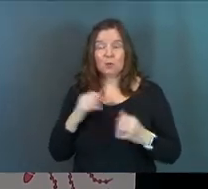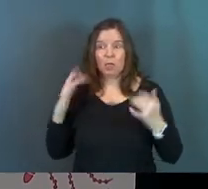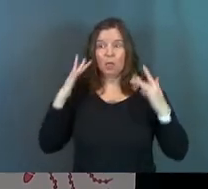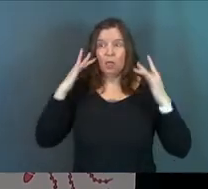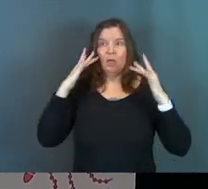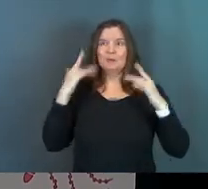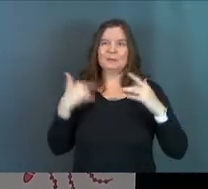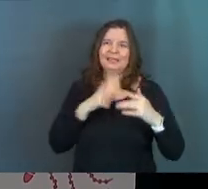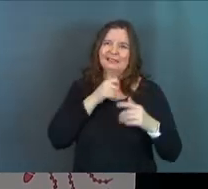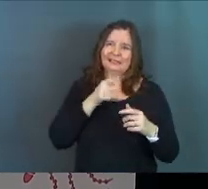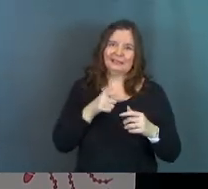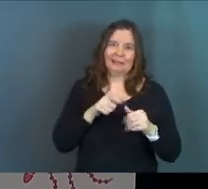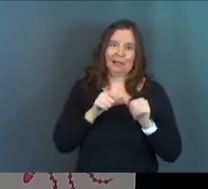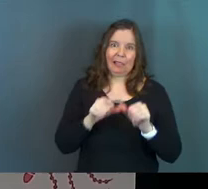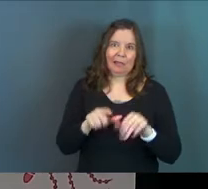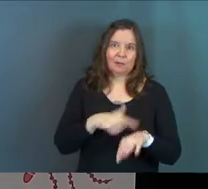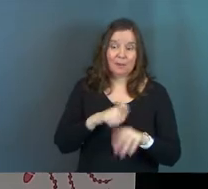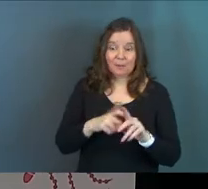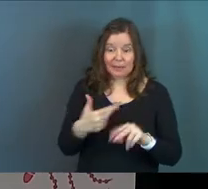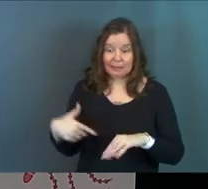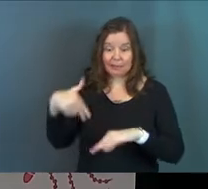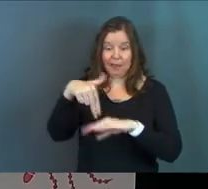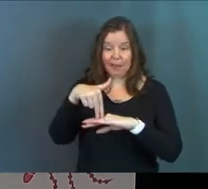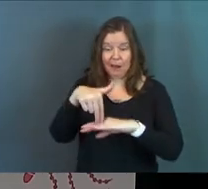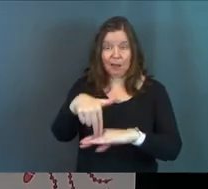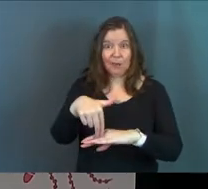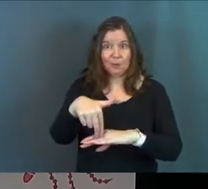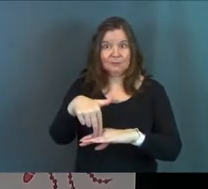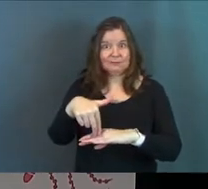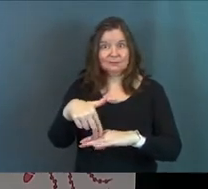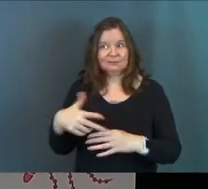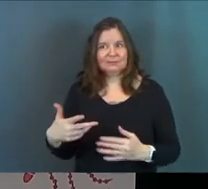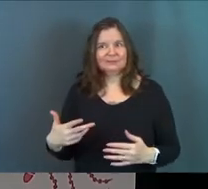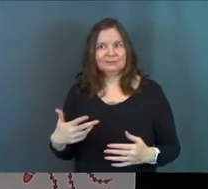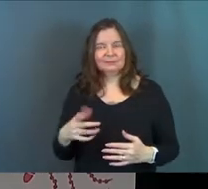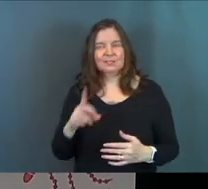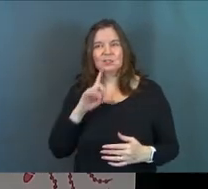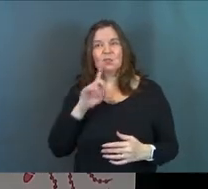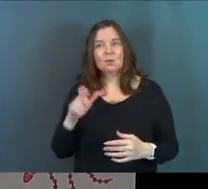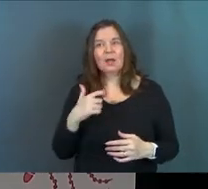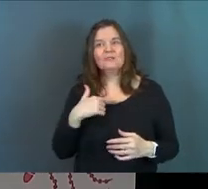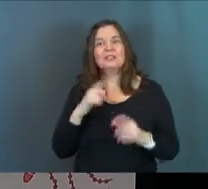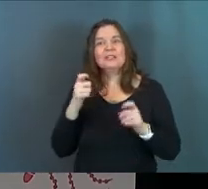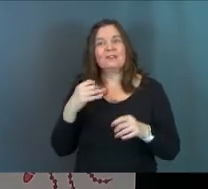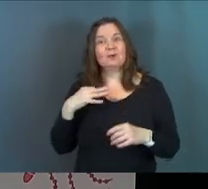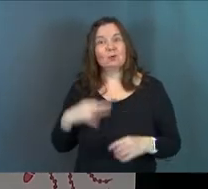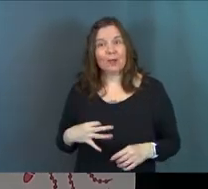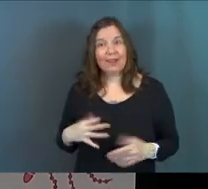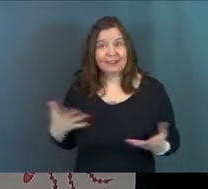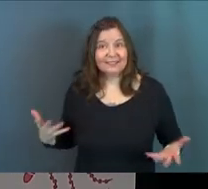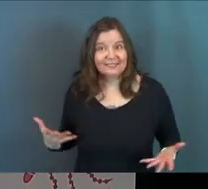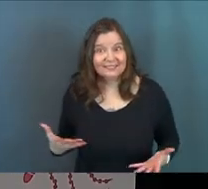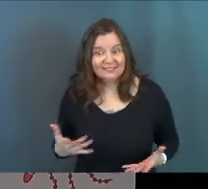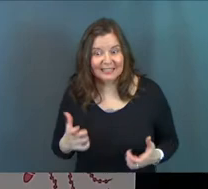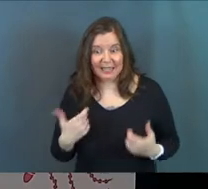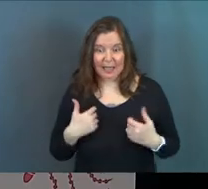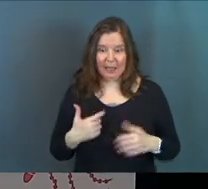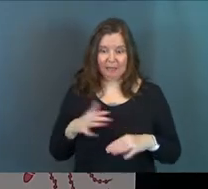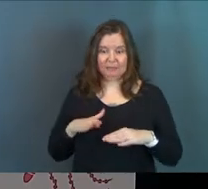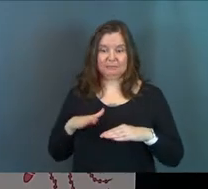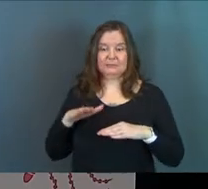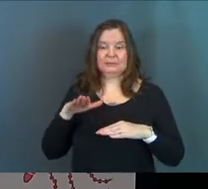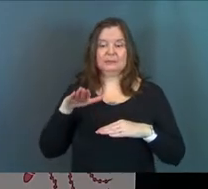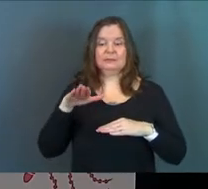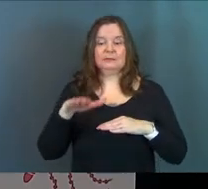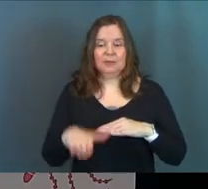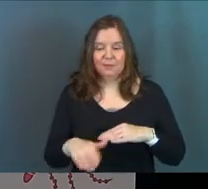freaking out, like maybe he didn't last a long time, but he got out there, you know what saying? It's like, you got to give him credit. Where credit's due. It's like, hey, at least I stepped